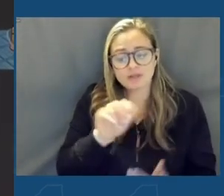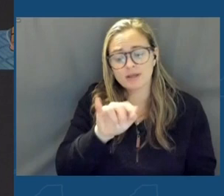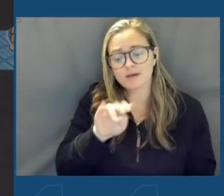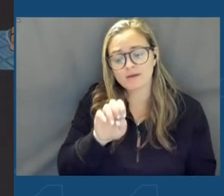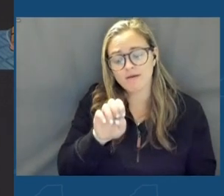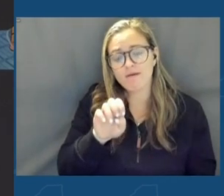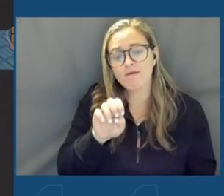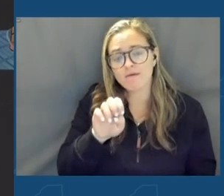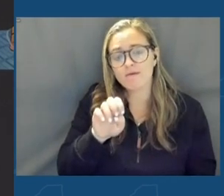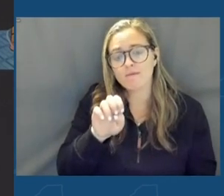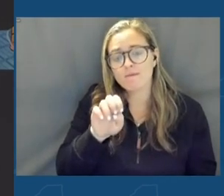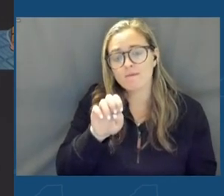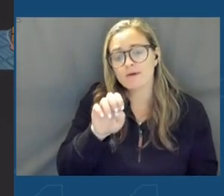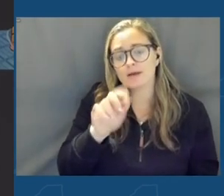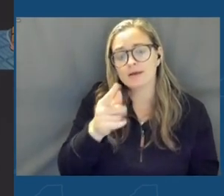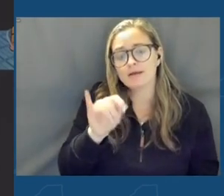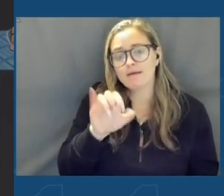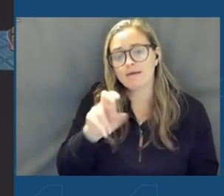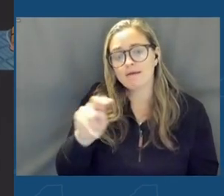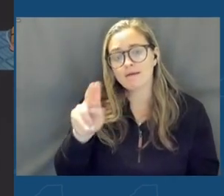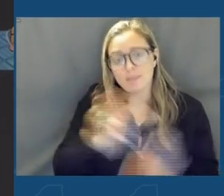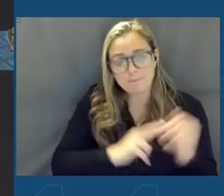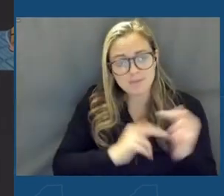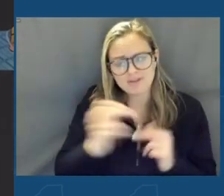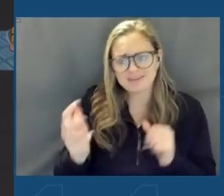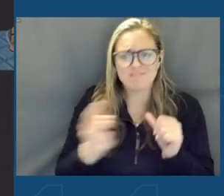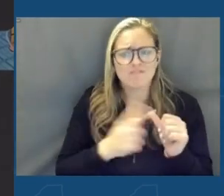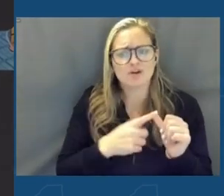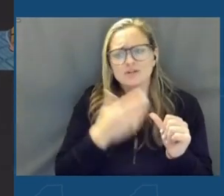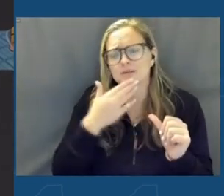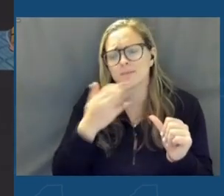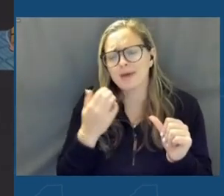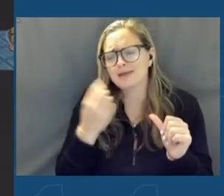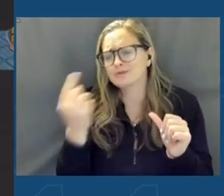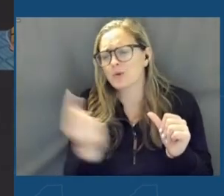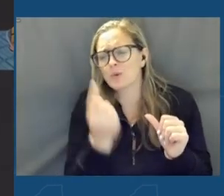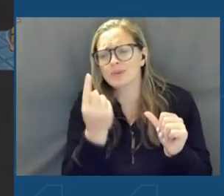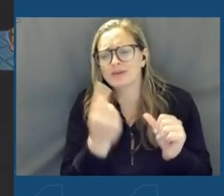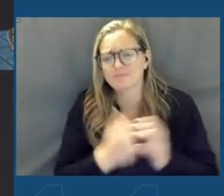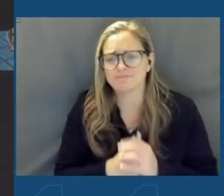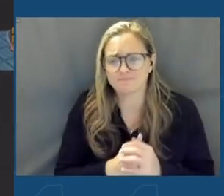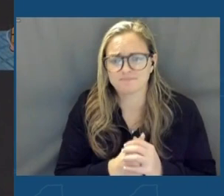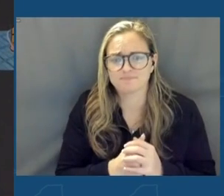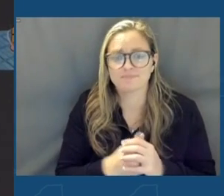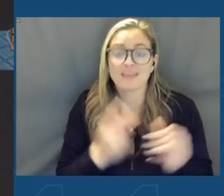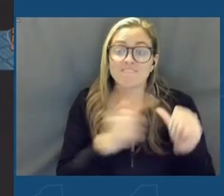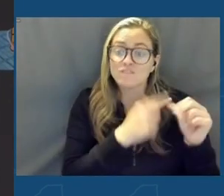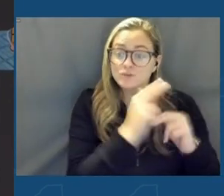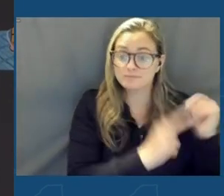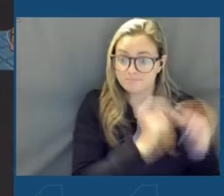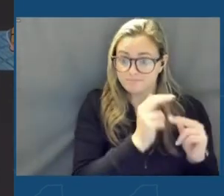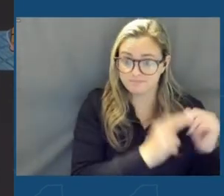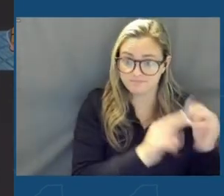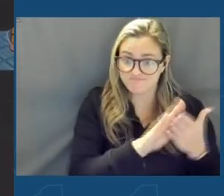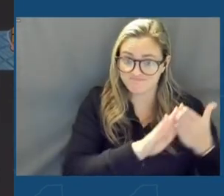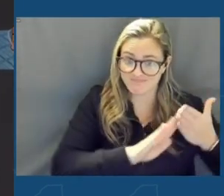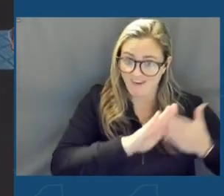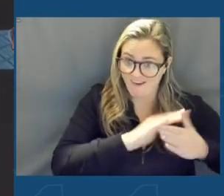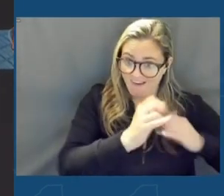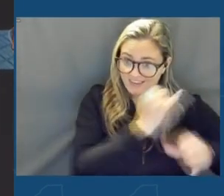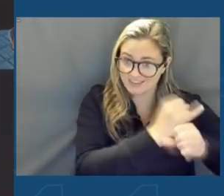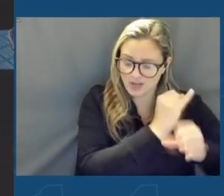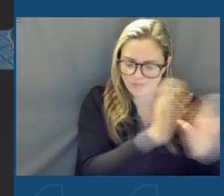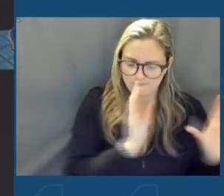is what we like to refer to as a first, best, and only. It's the first building on a college campus dedicated